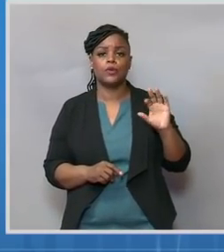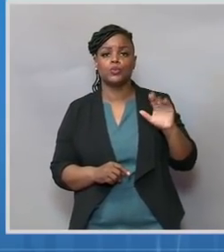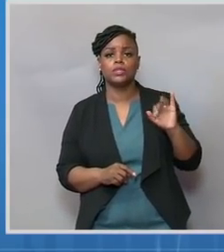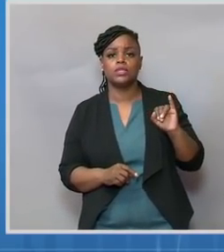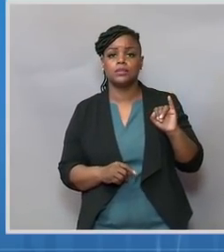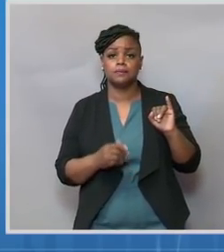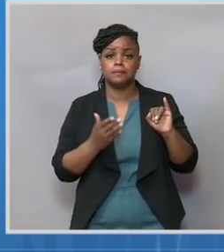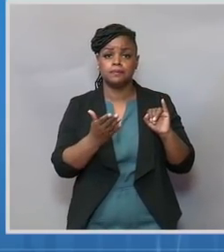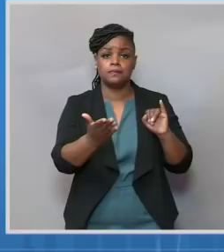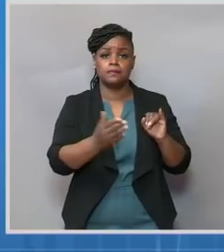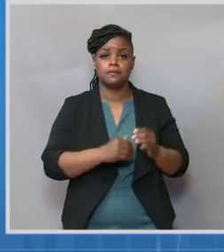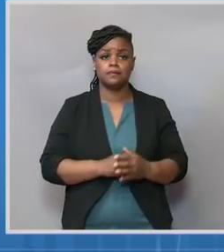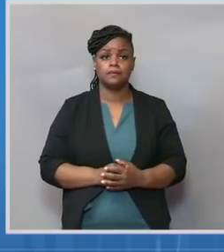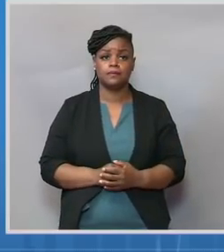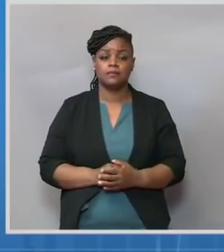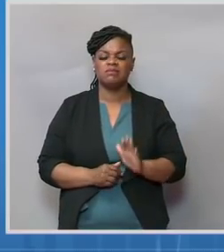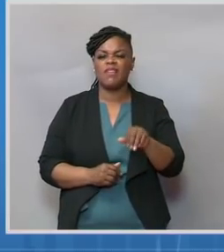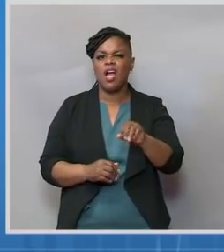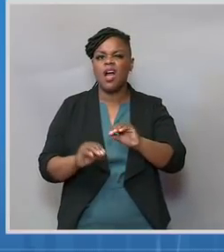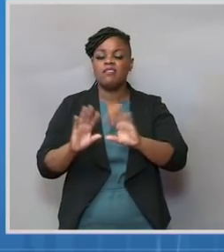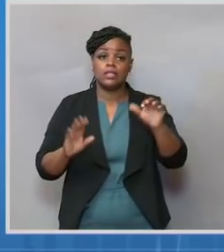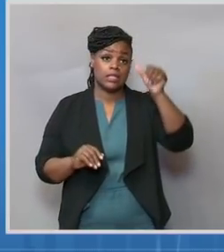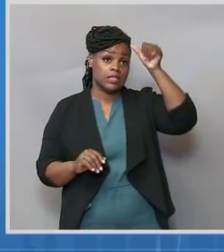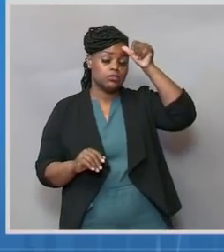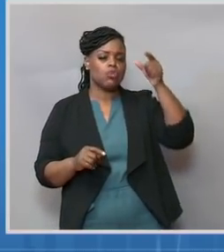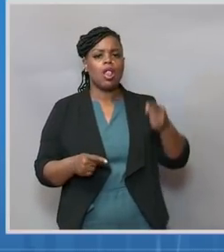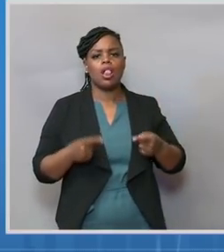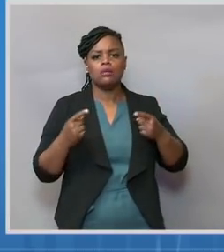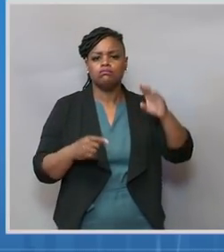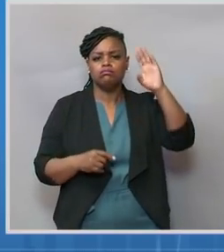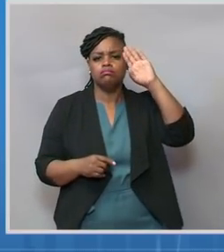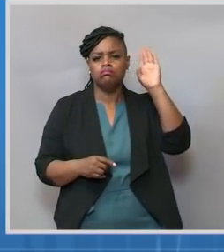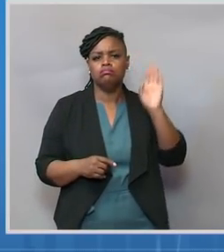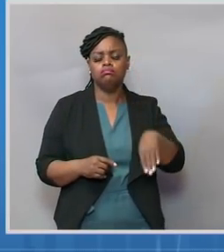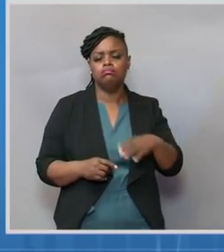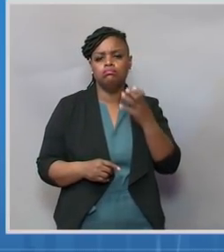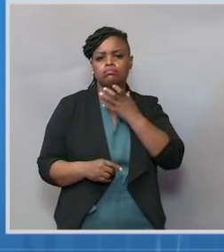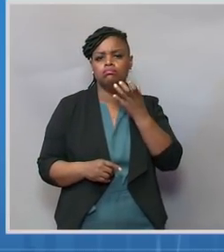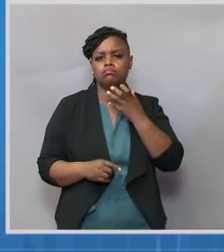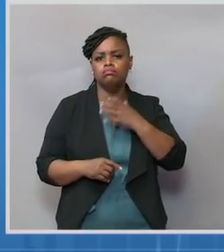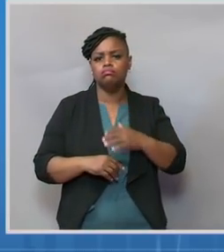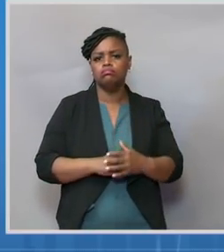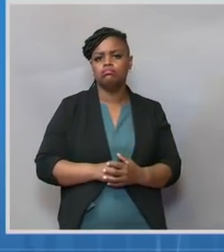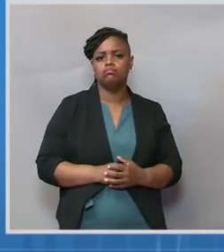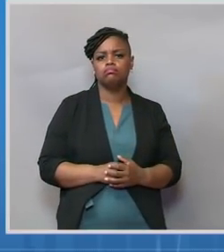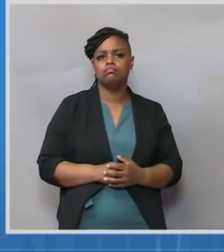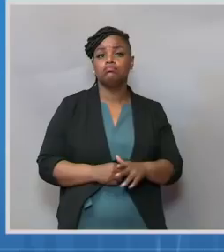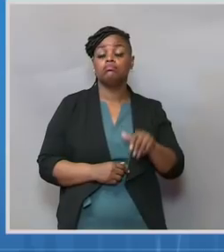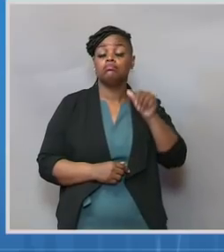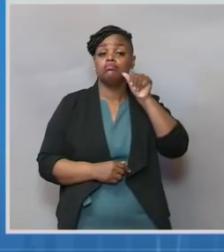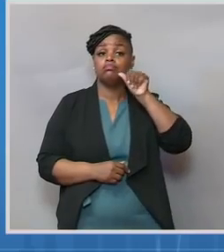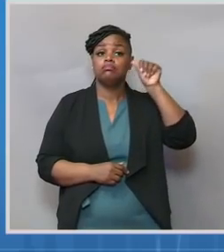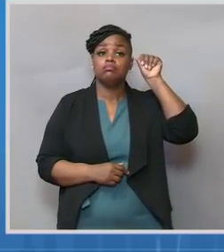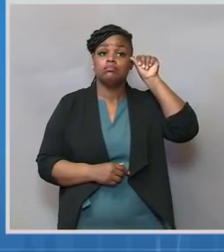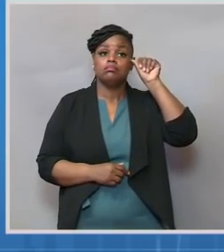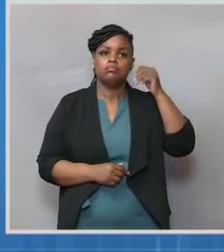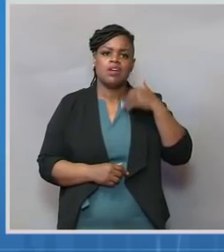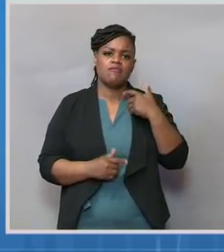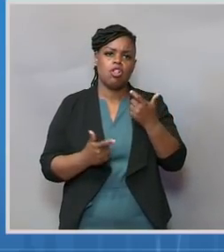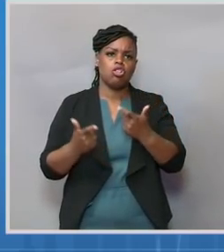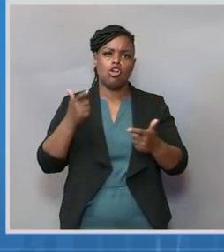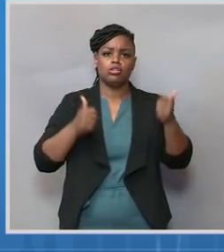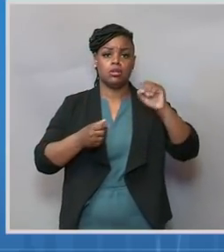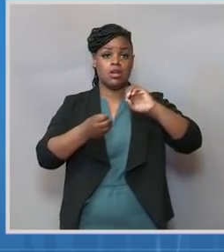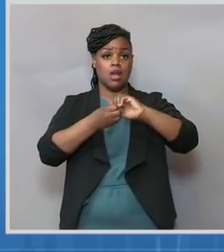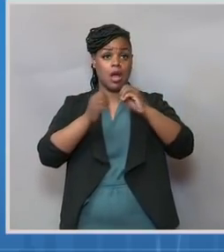Jeff. Yes, obviously, India is going through a very terrible situation right now. They've had yesterday the largest number of cases